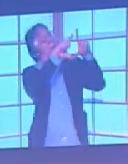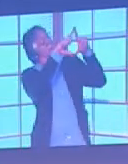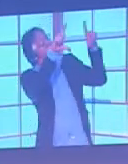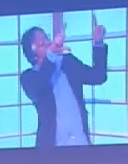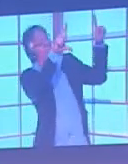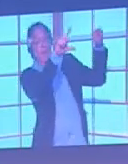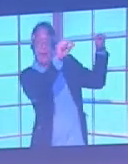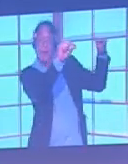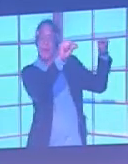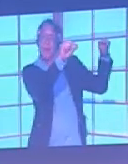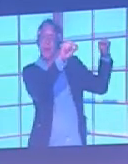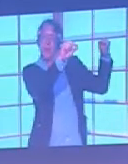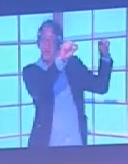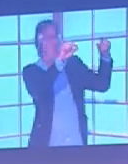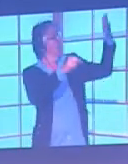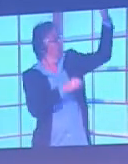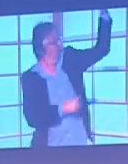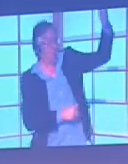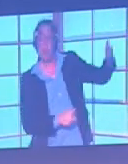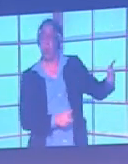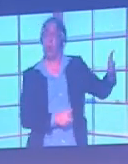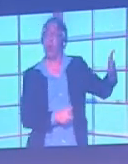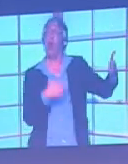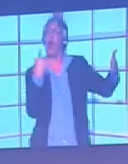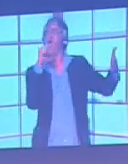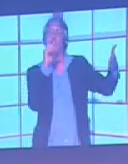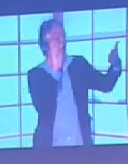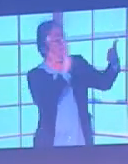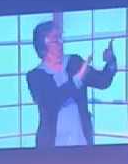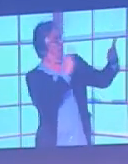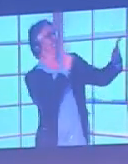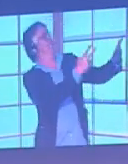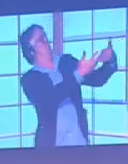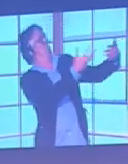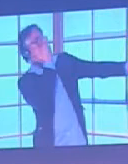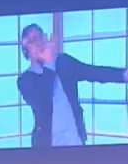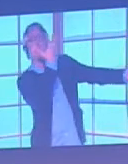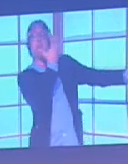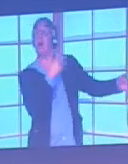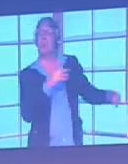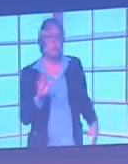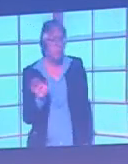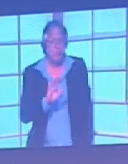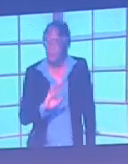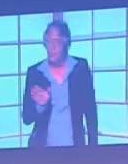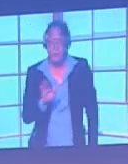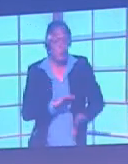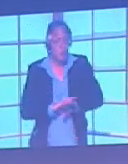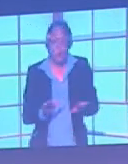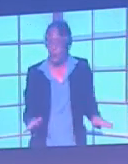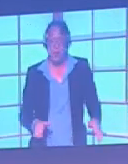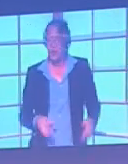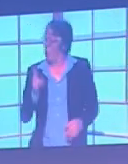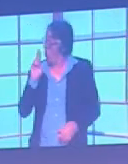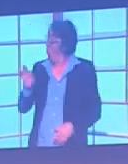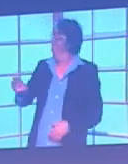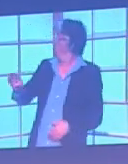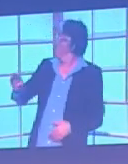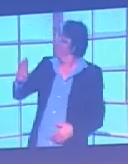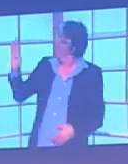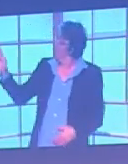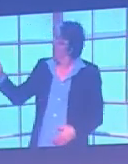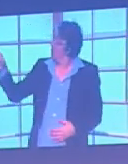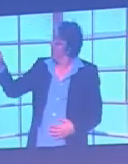grey concrete stadium wall is actually high contrast. But it's not. You have to think again. Because if you look at the image at the top,